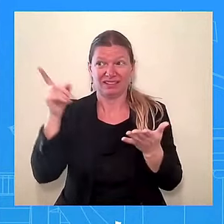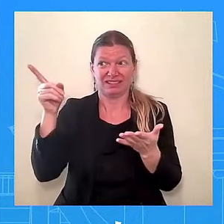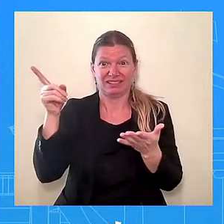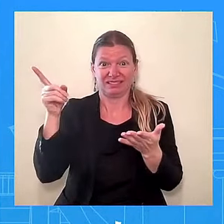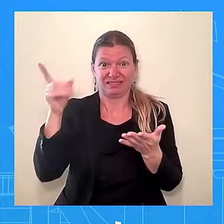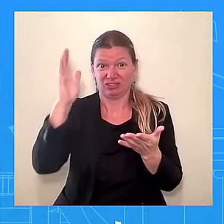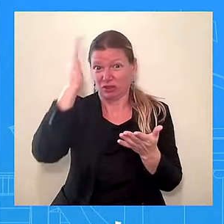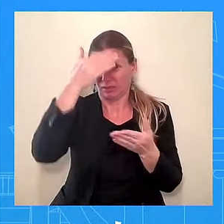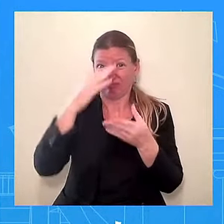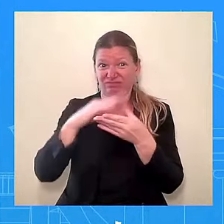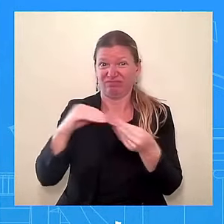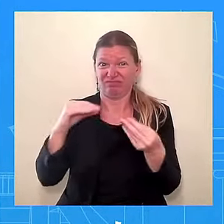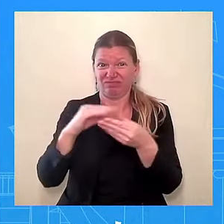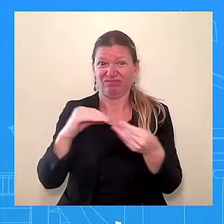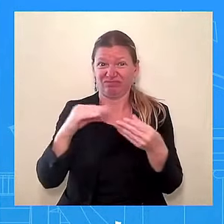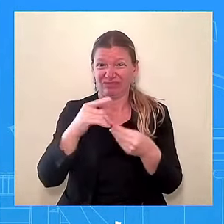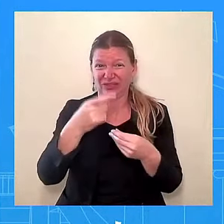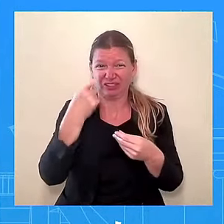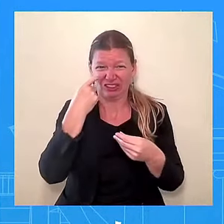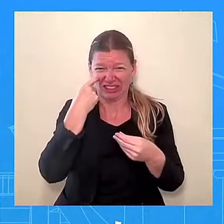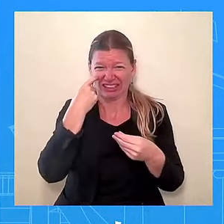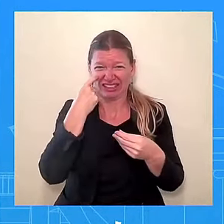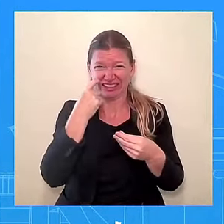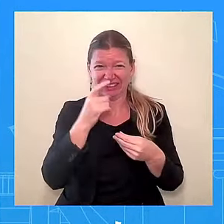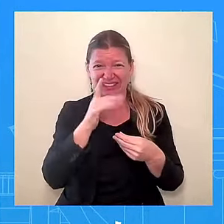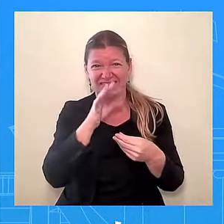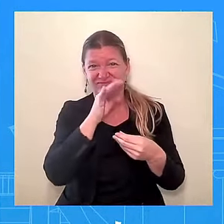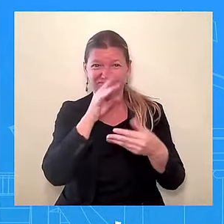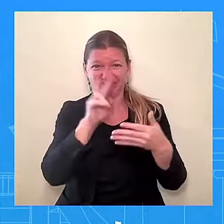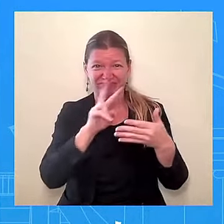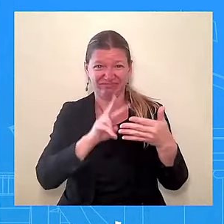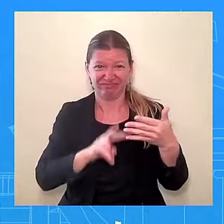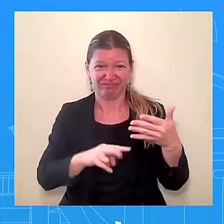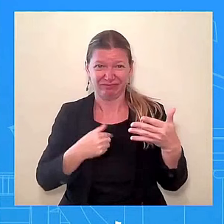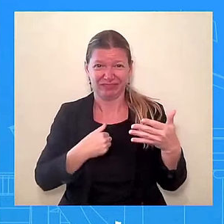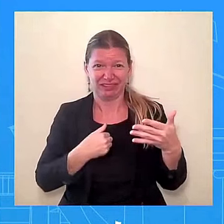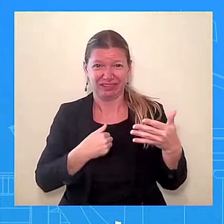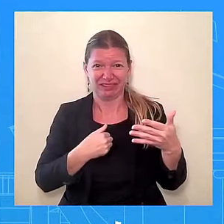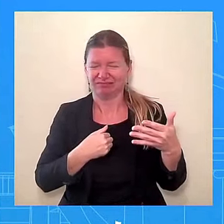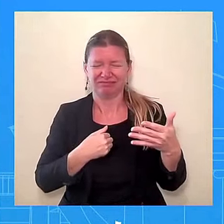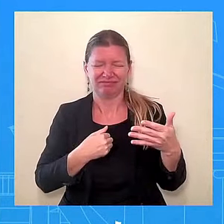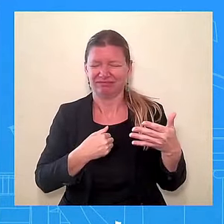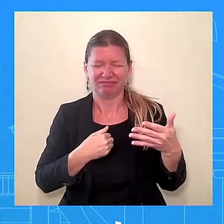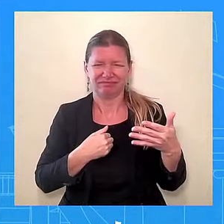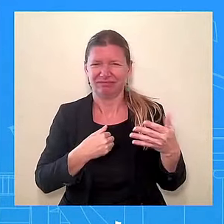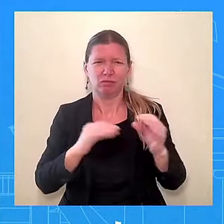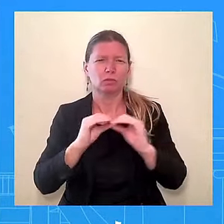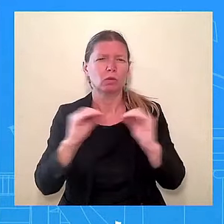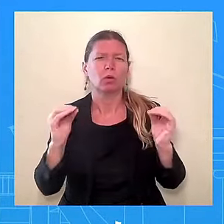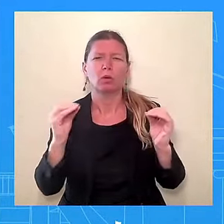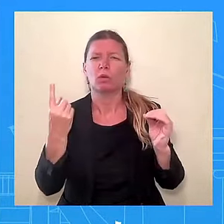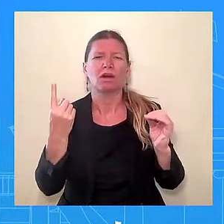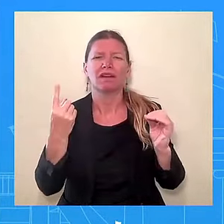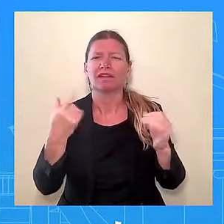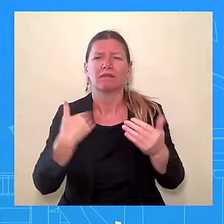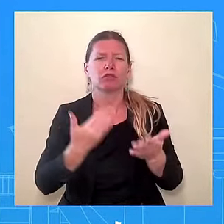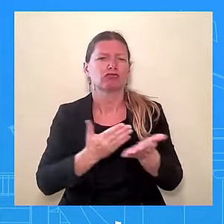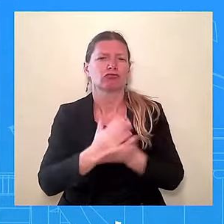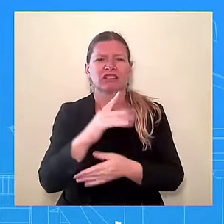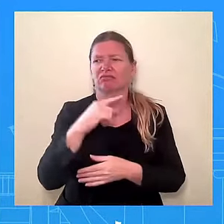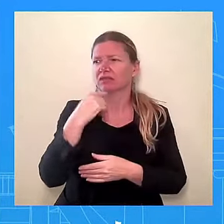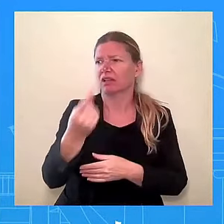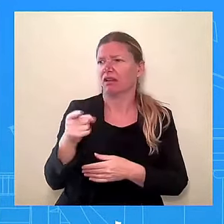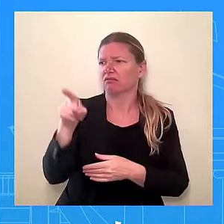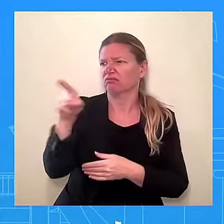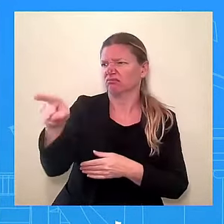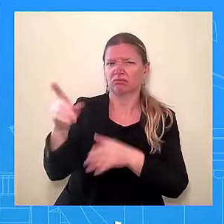and, you know, no one has any right to tell someone who they are, how they identify. That is no one's right.